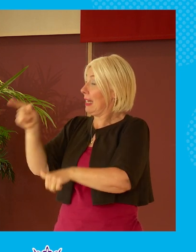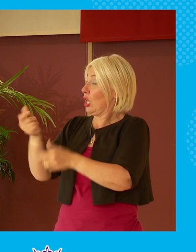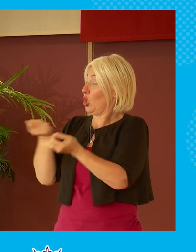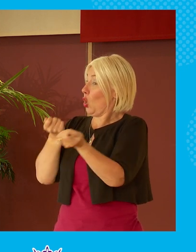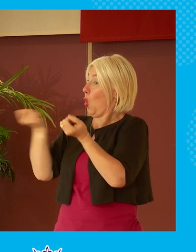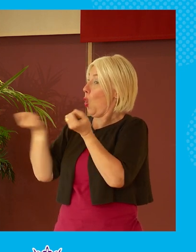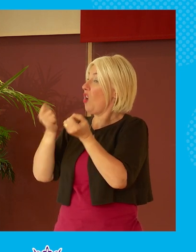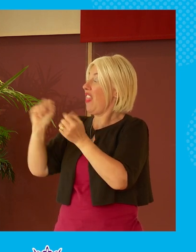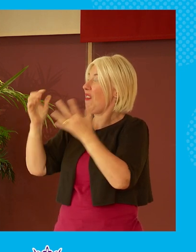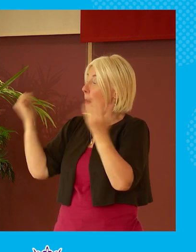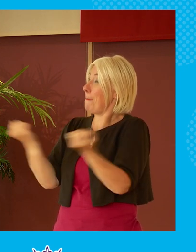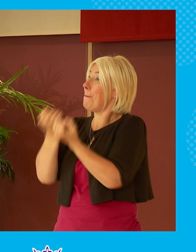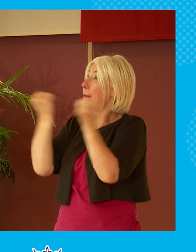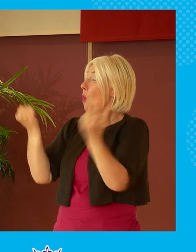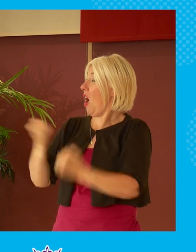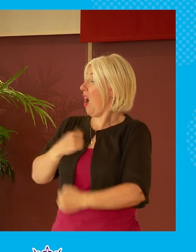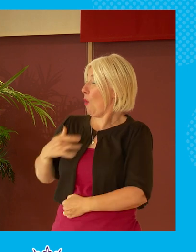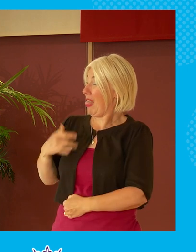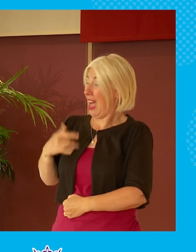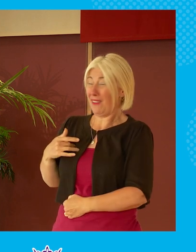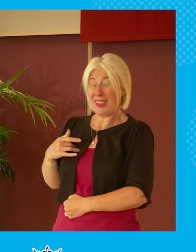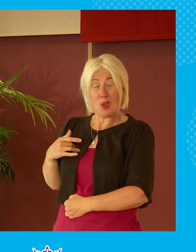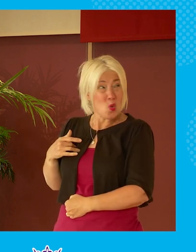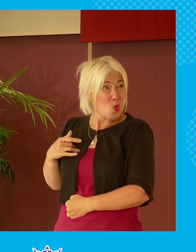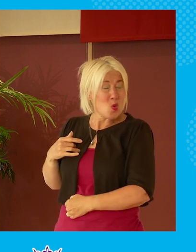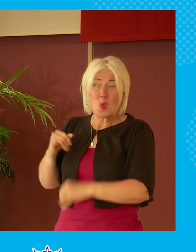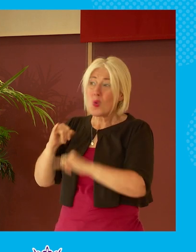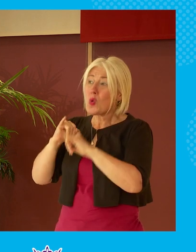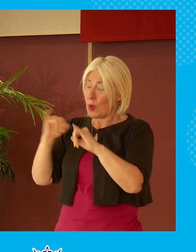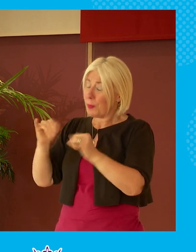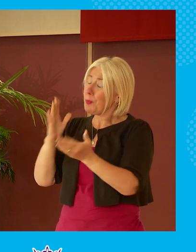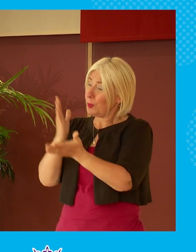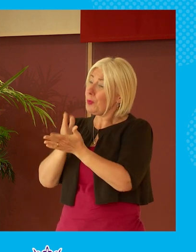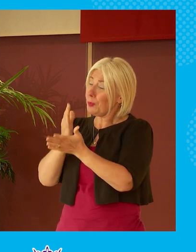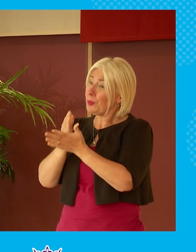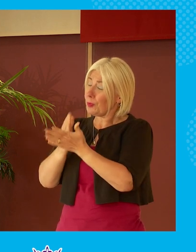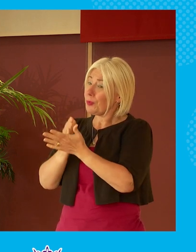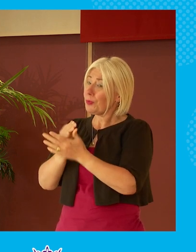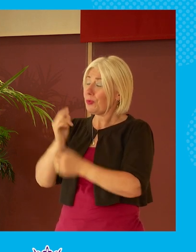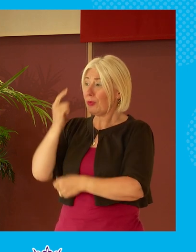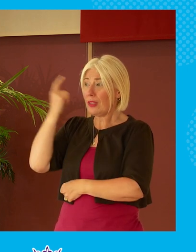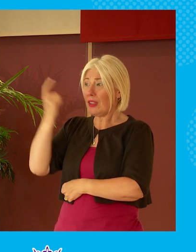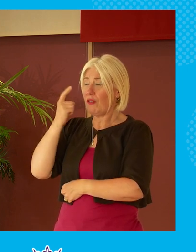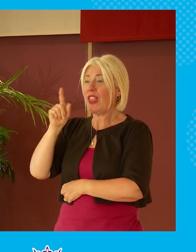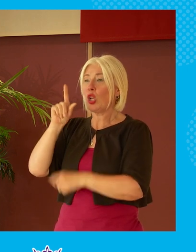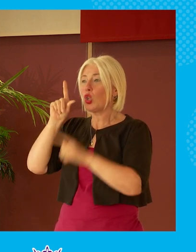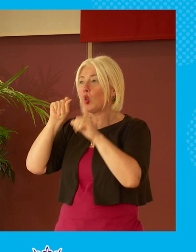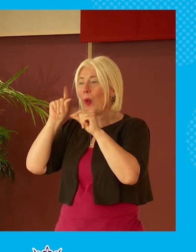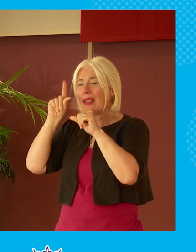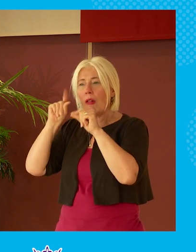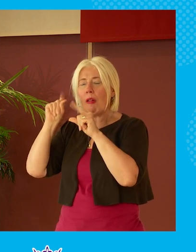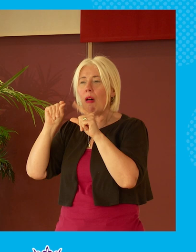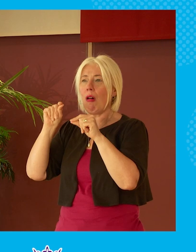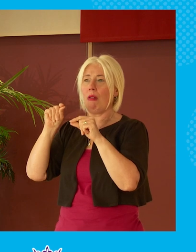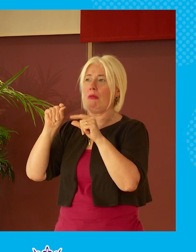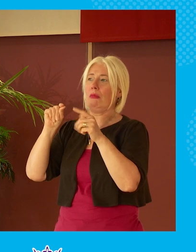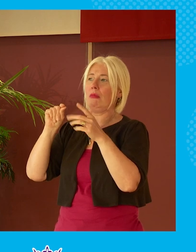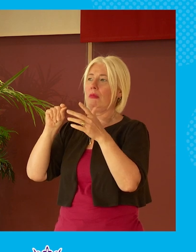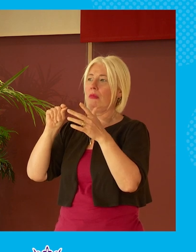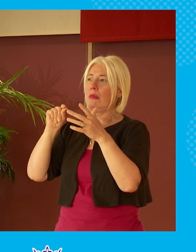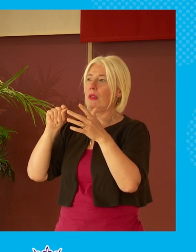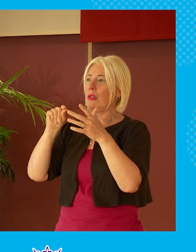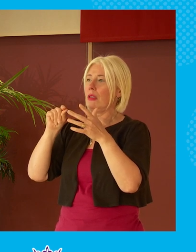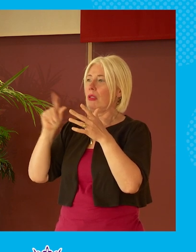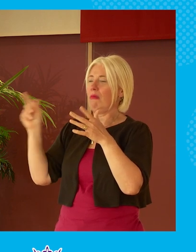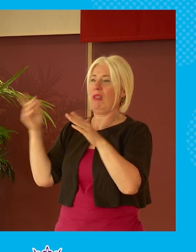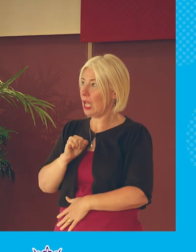power in our lives you we talk about this digital town square and it really truly is because if you think of something like twitter where many of us in in in these